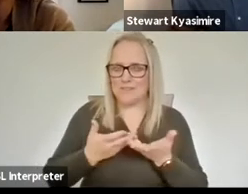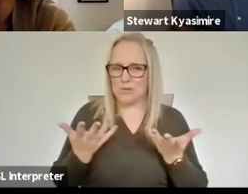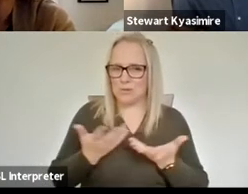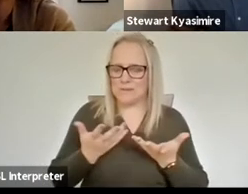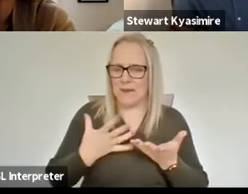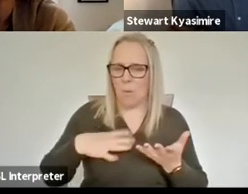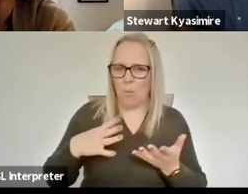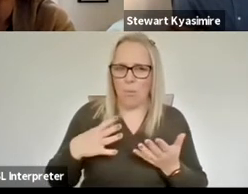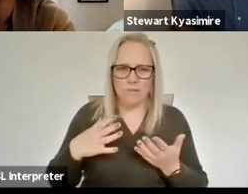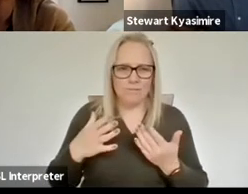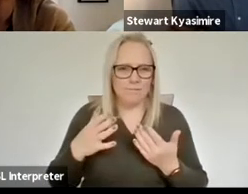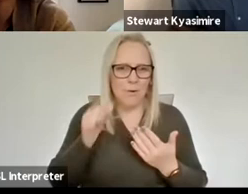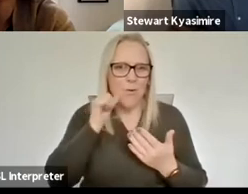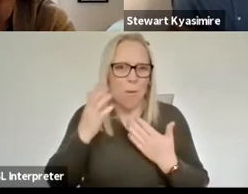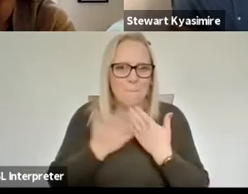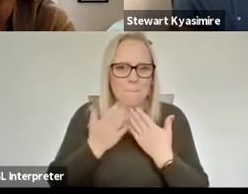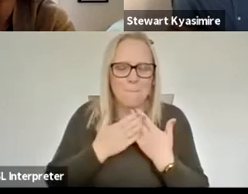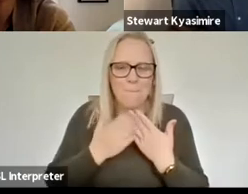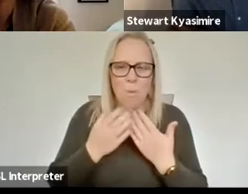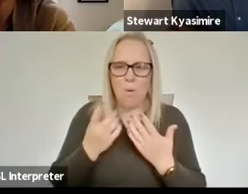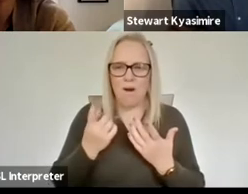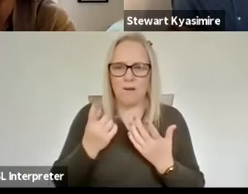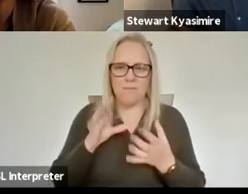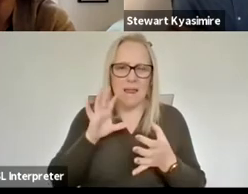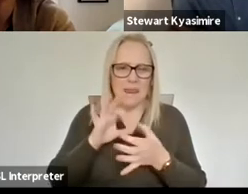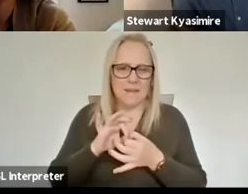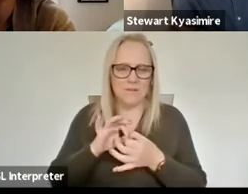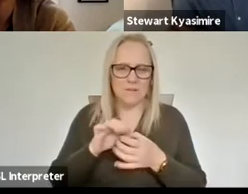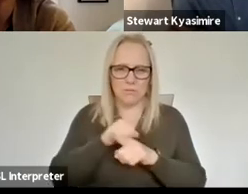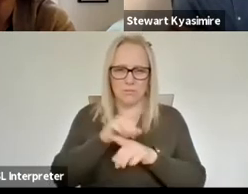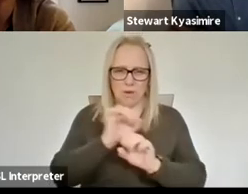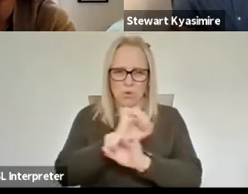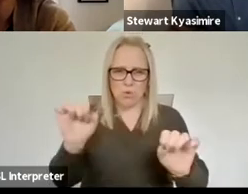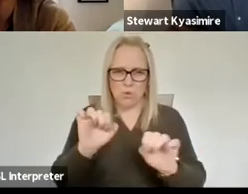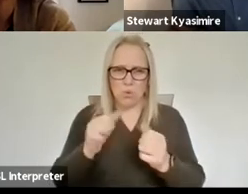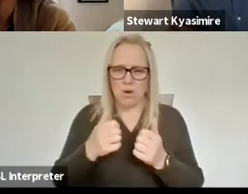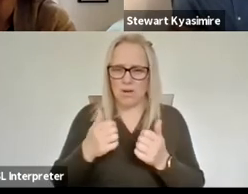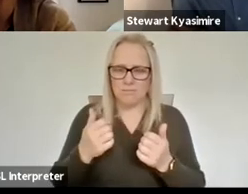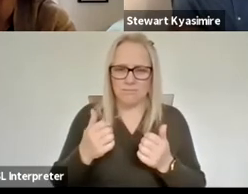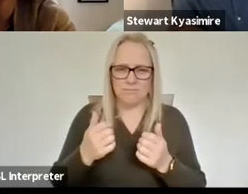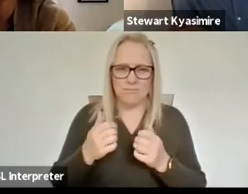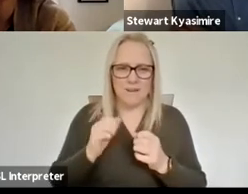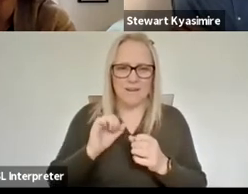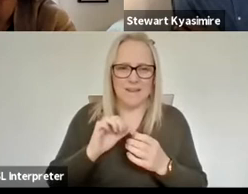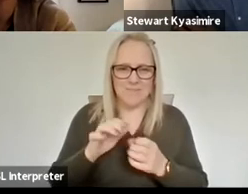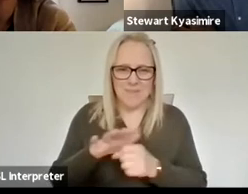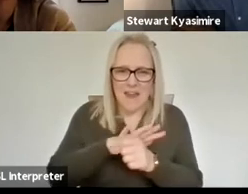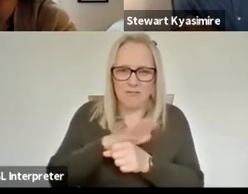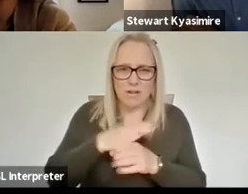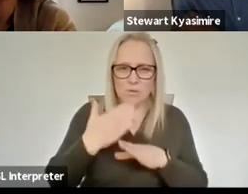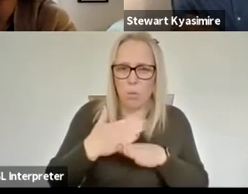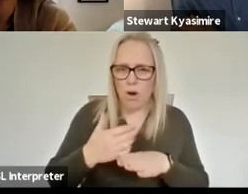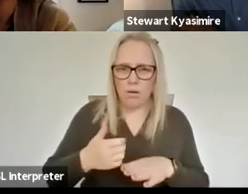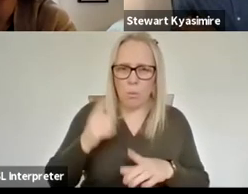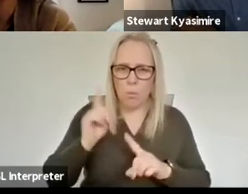bit more about how other people's kind of um bit of industries work i mean in this kind of cross art form platform i've never really thought about